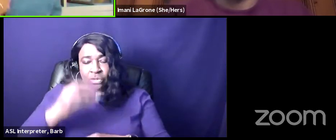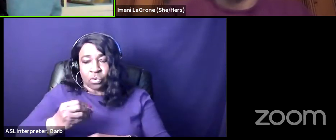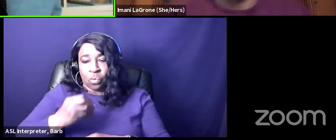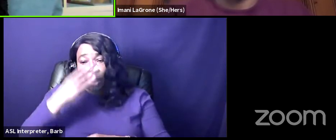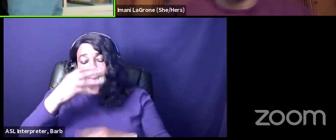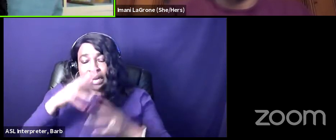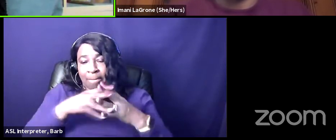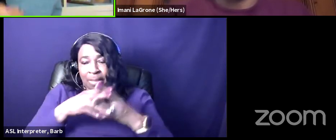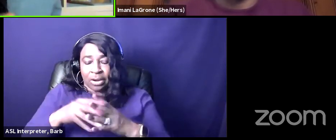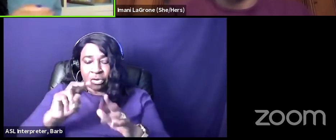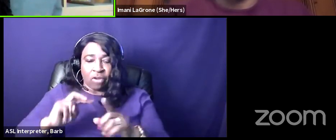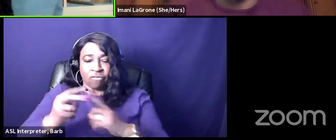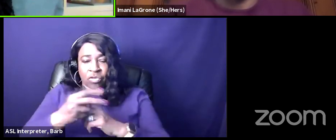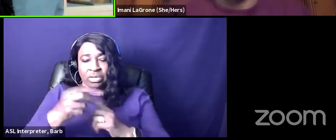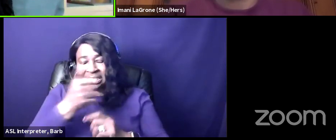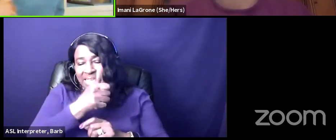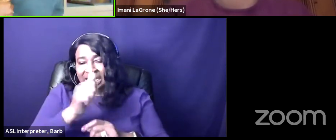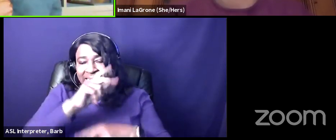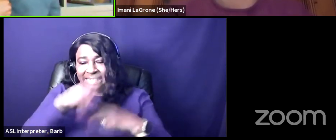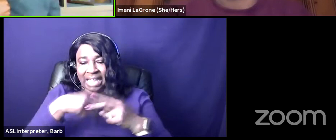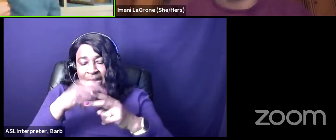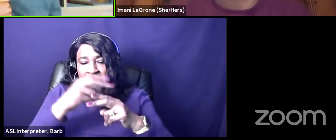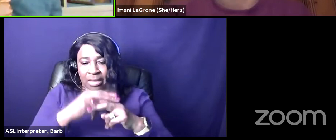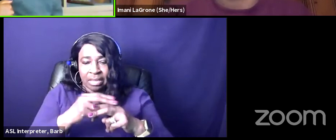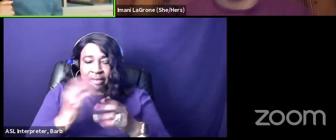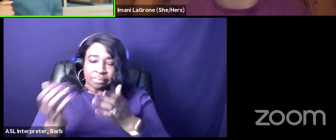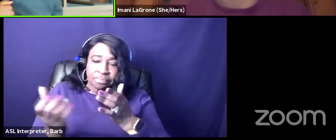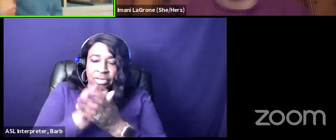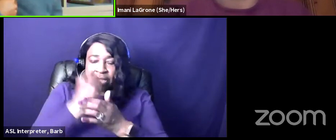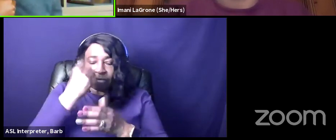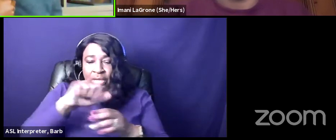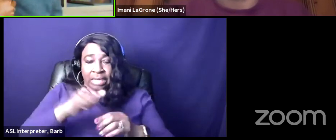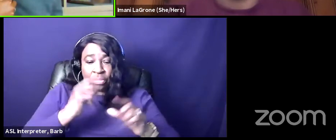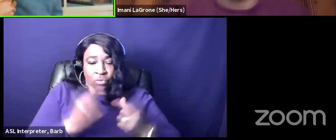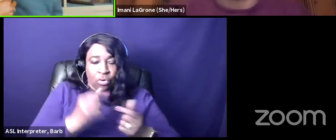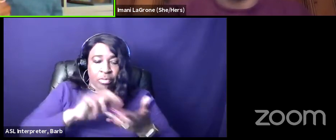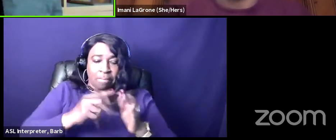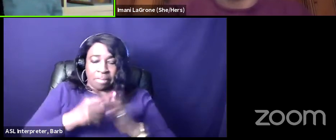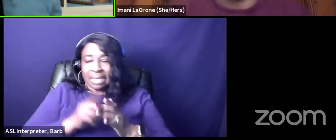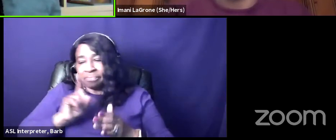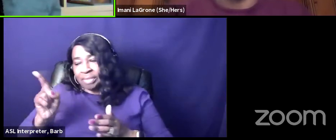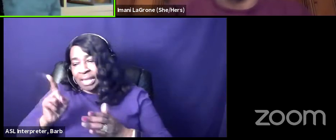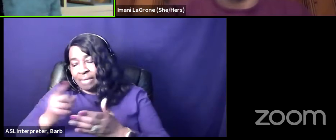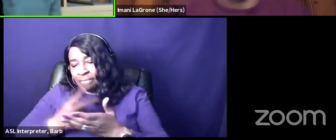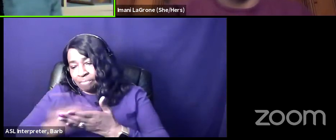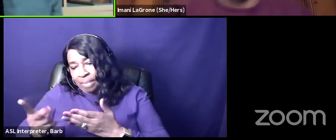any sort of gain for another group as a loss for them themselves personally